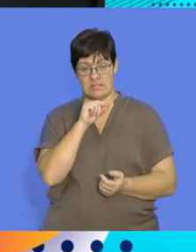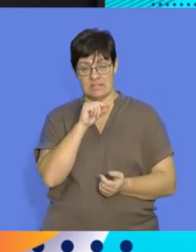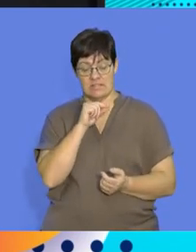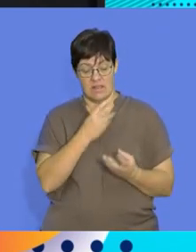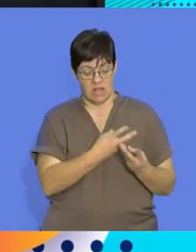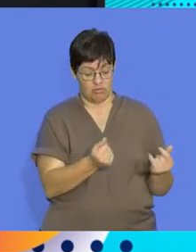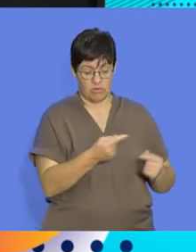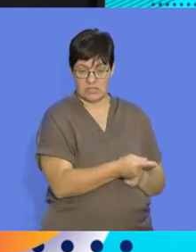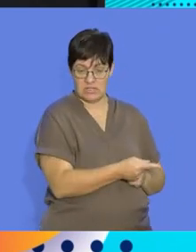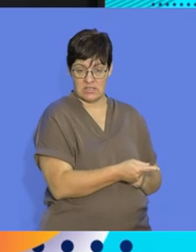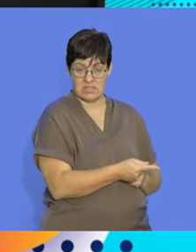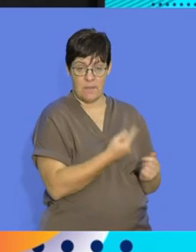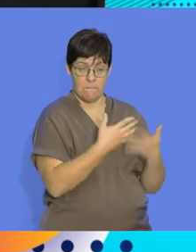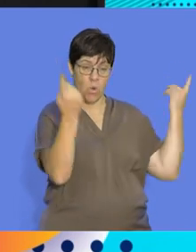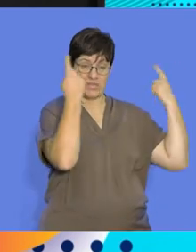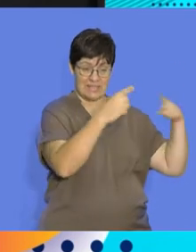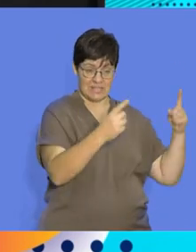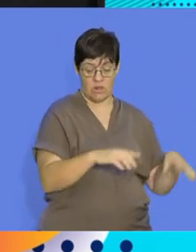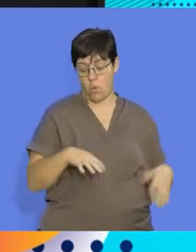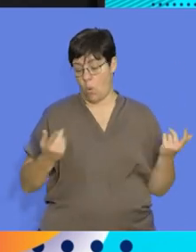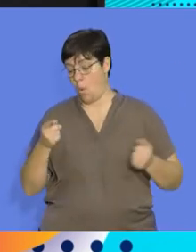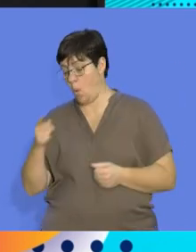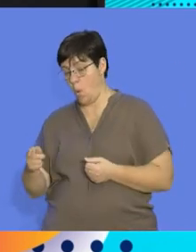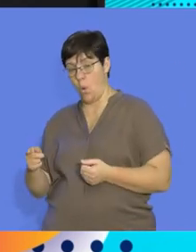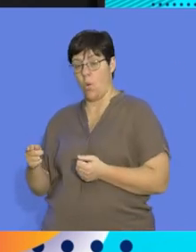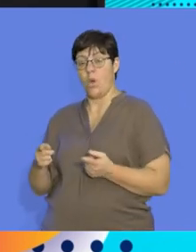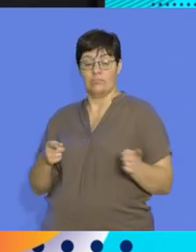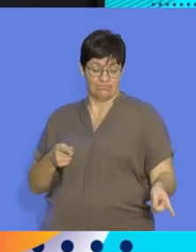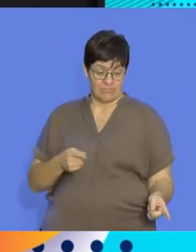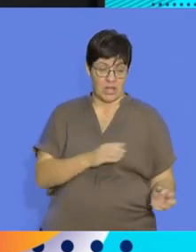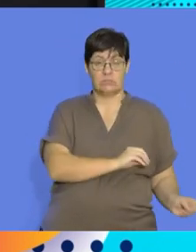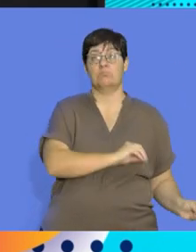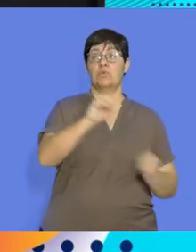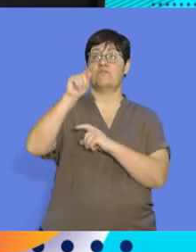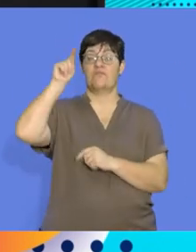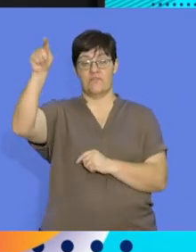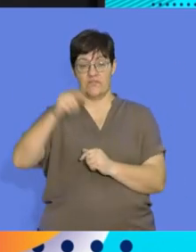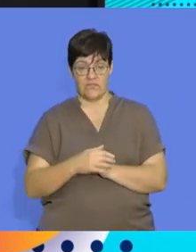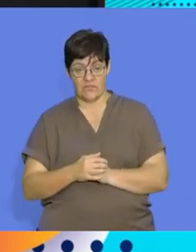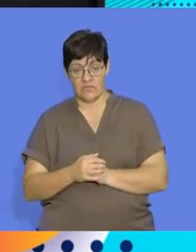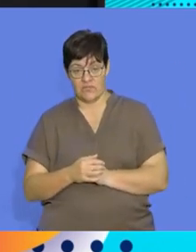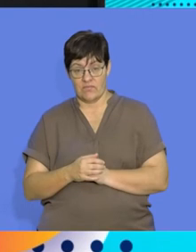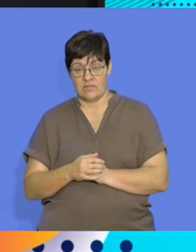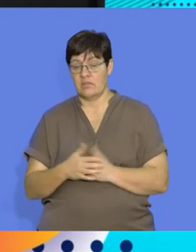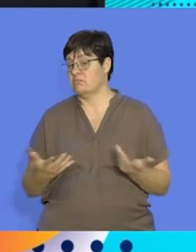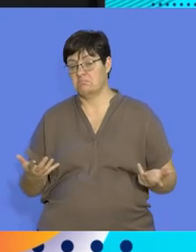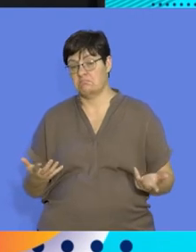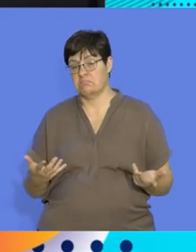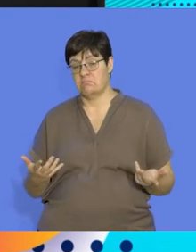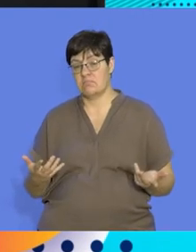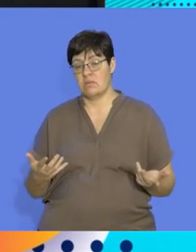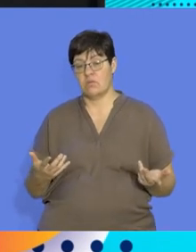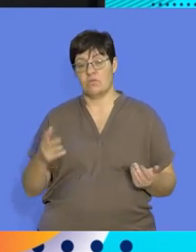the birds that live on the ground have been more successful if they had changed from a precocial to an altricial?